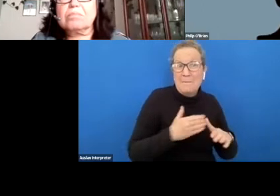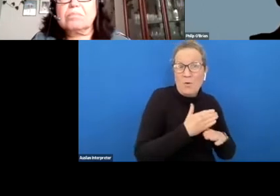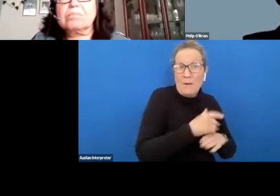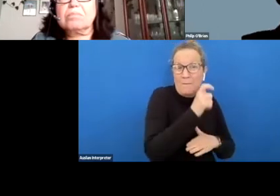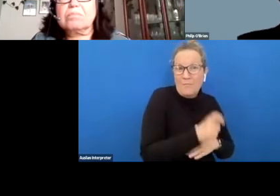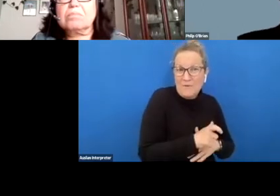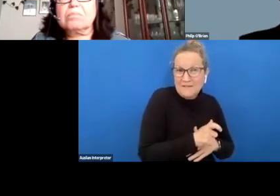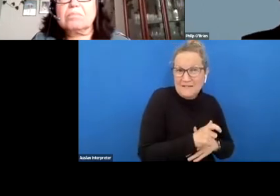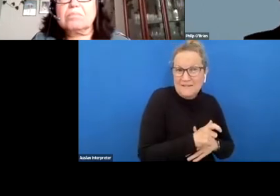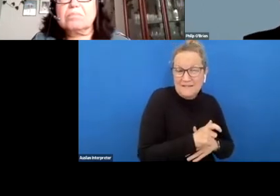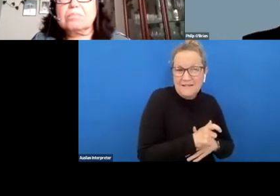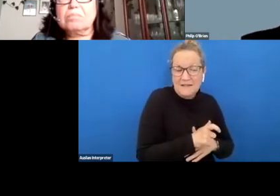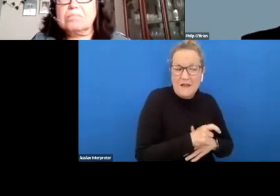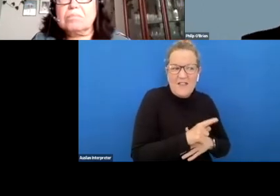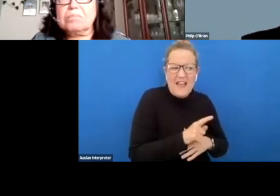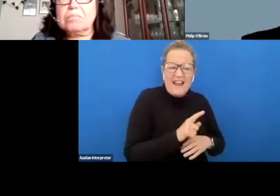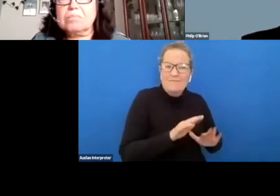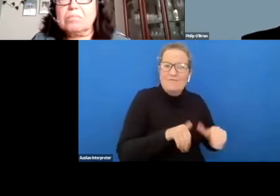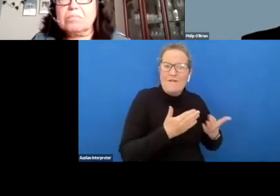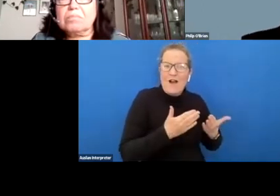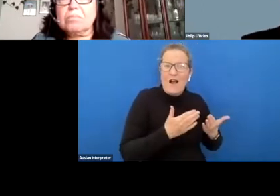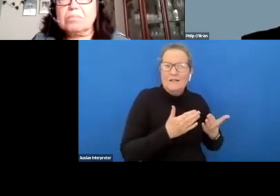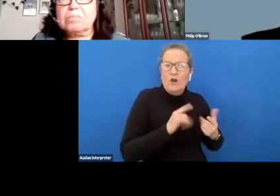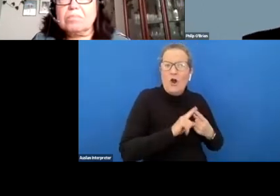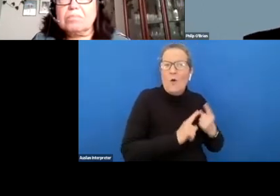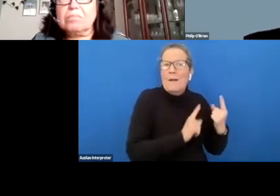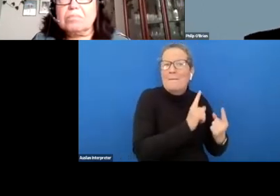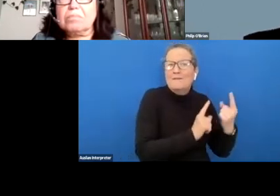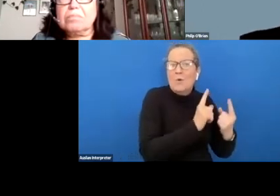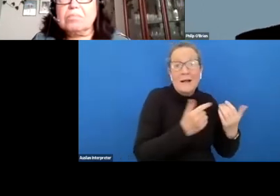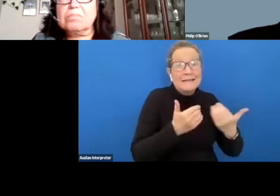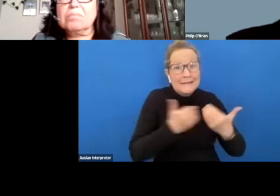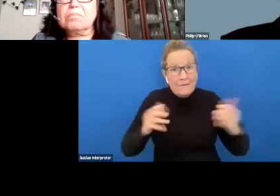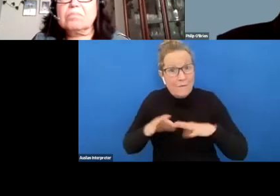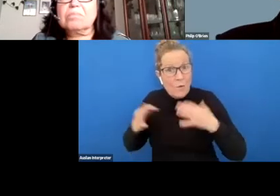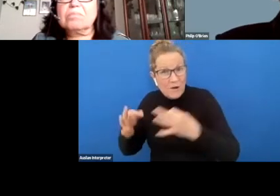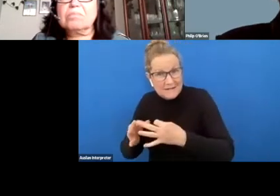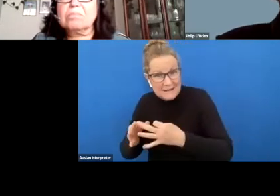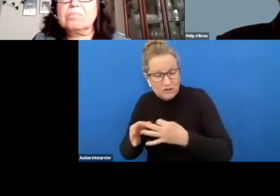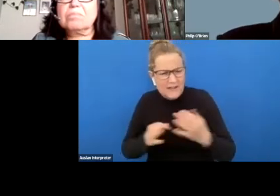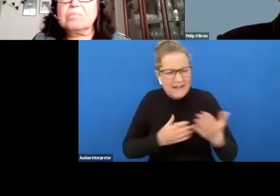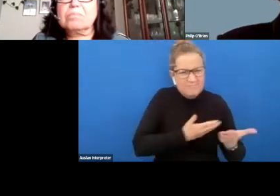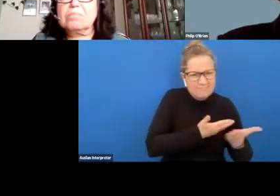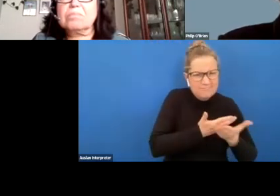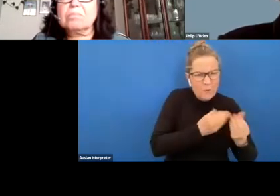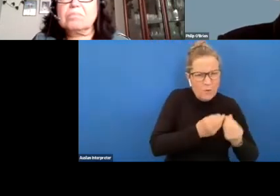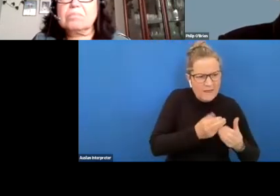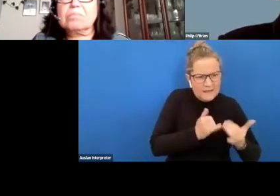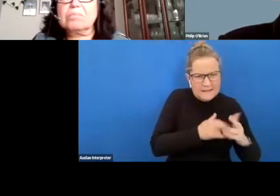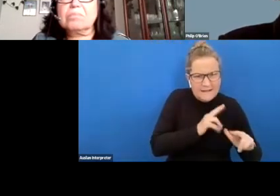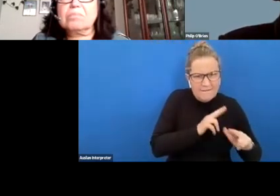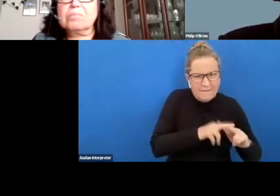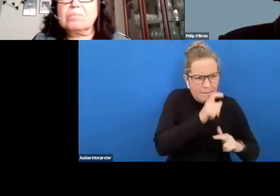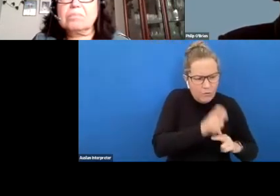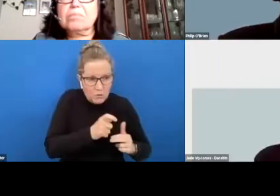provide an ongoing mentor independent of your organization to liaise with the employee see how